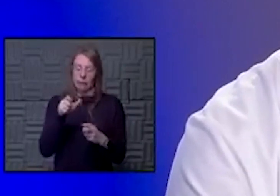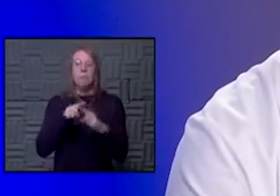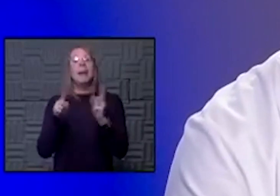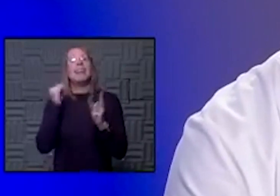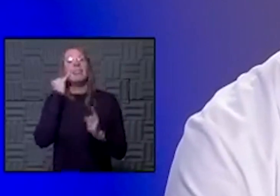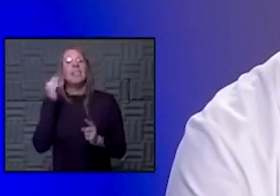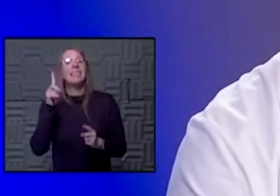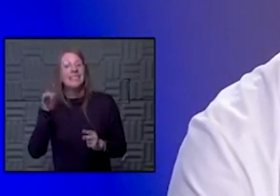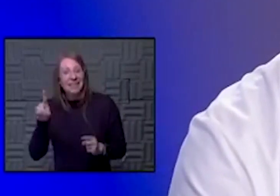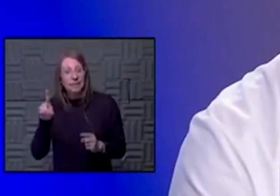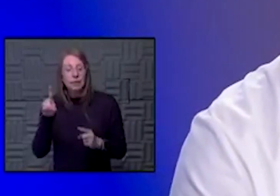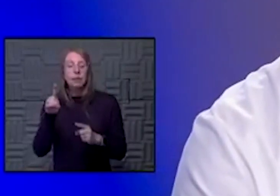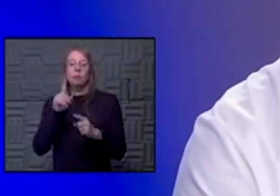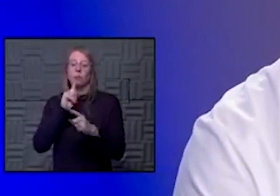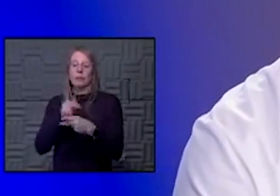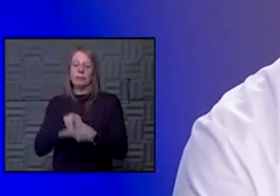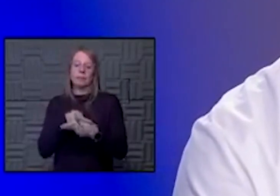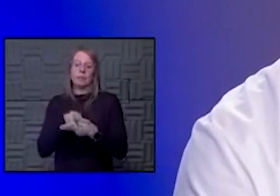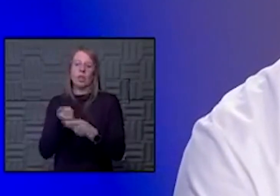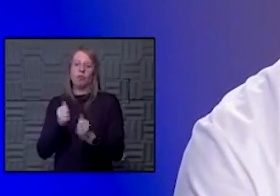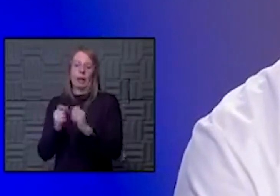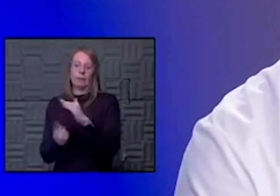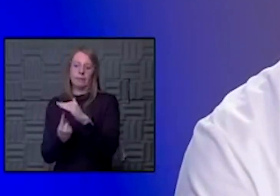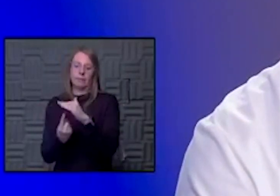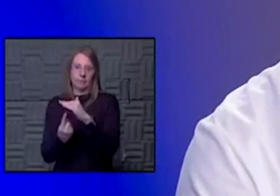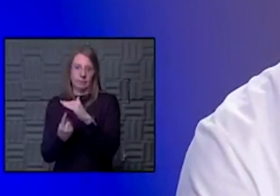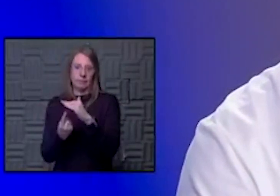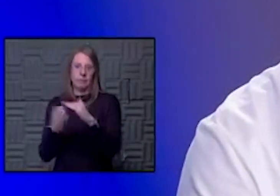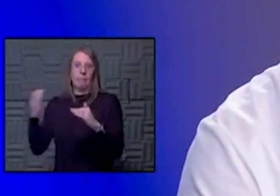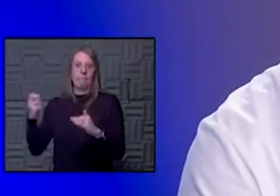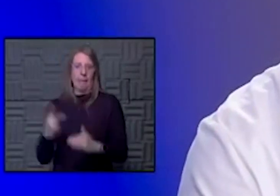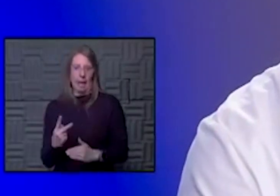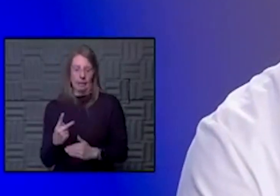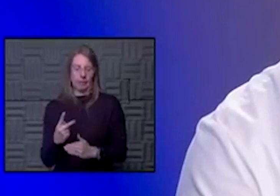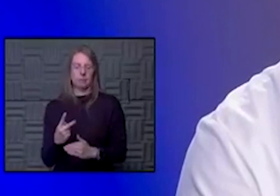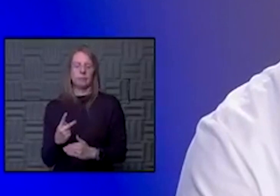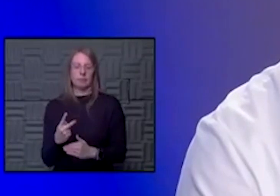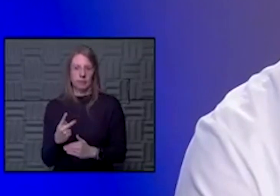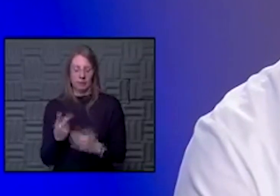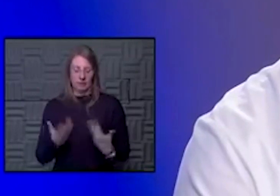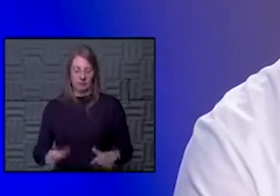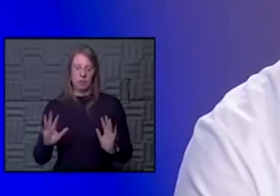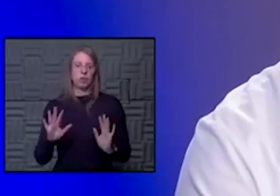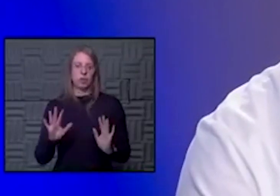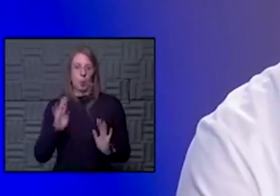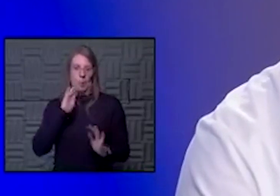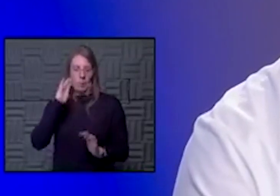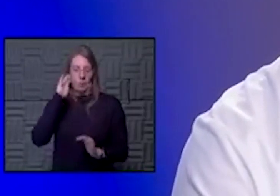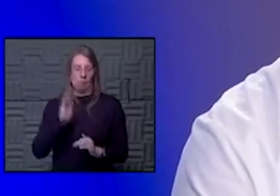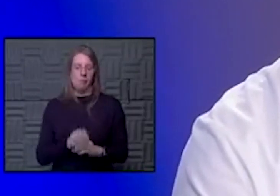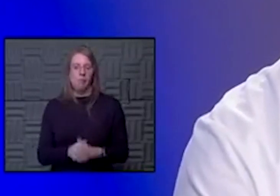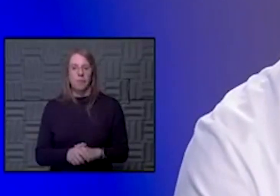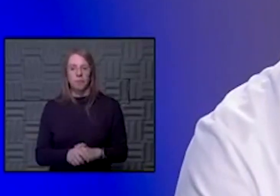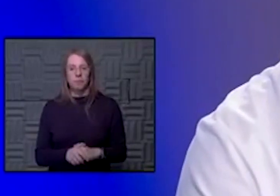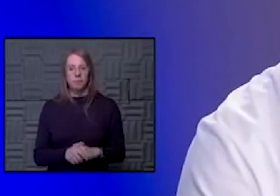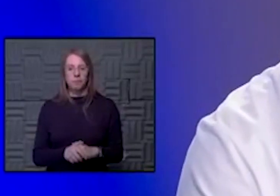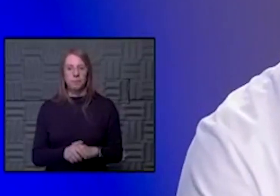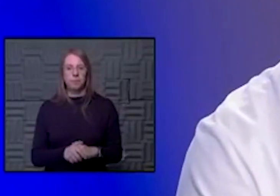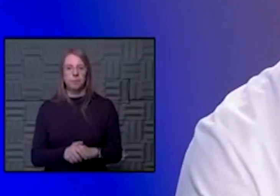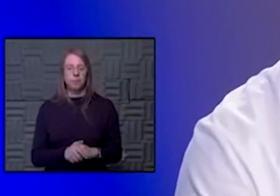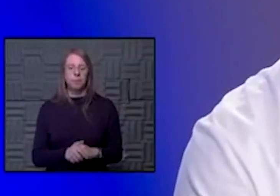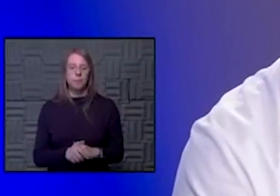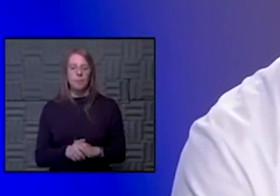really take care to try and quarantine once you've been back now to your, uh, to where your home is, in addition to